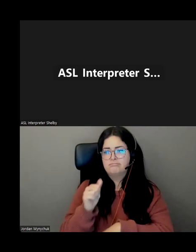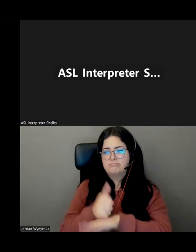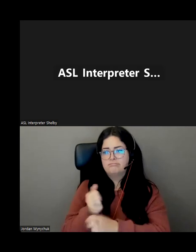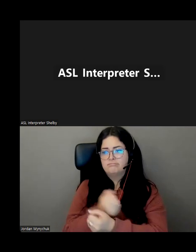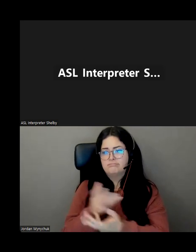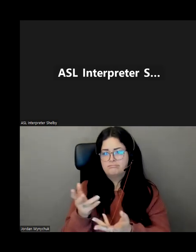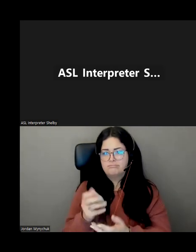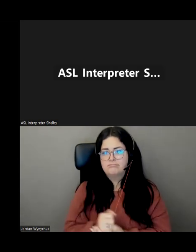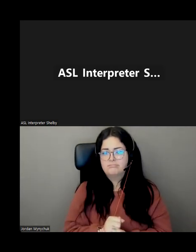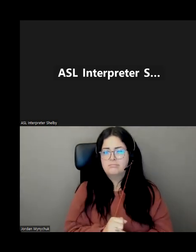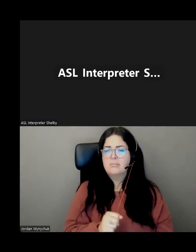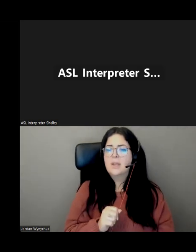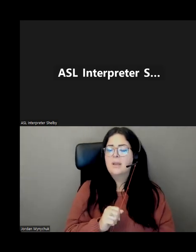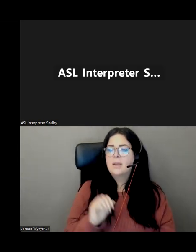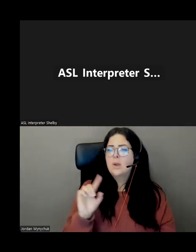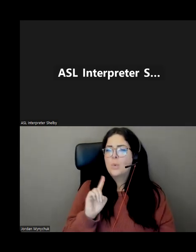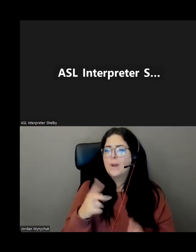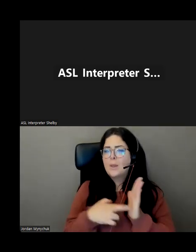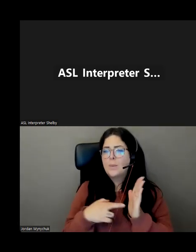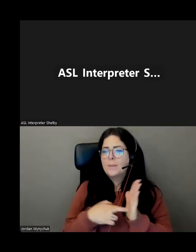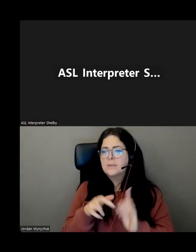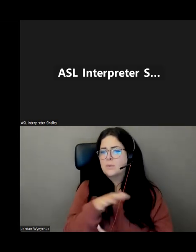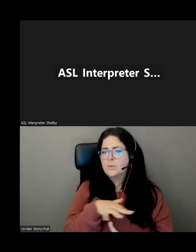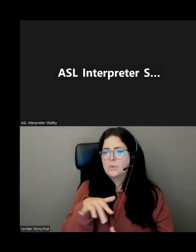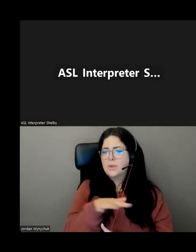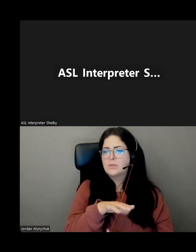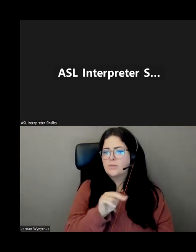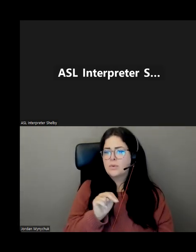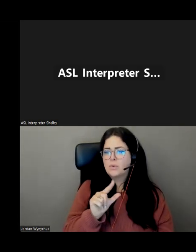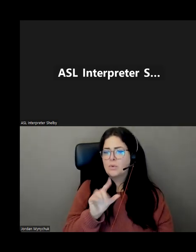and where are the home service representatives located to in ukulele and labrador